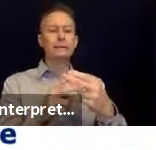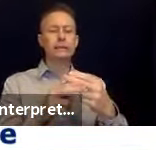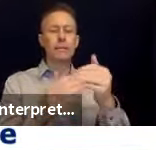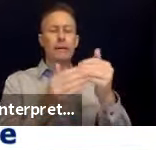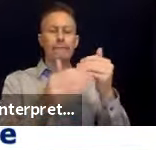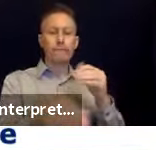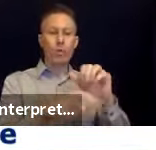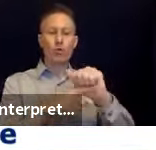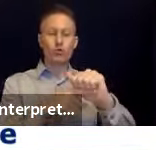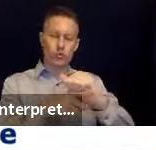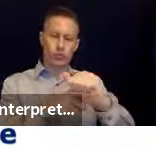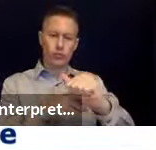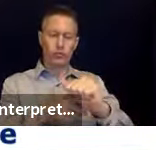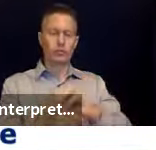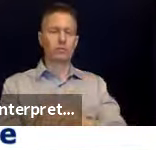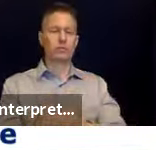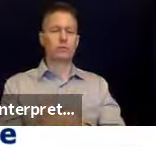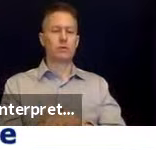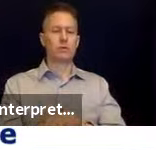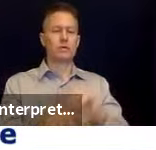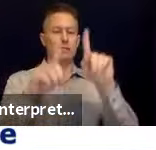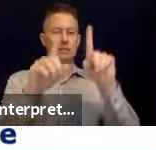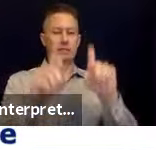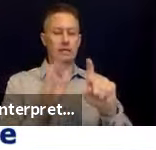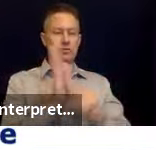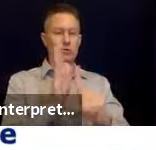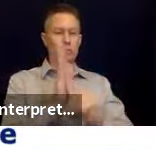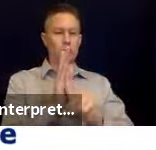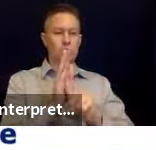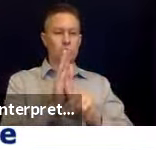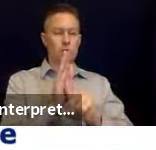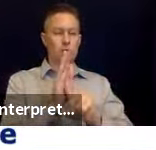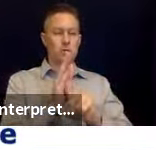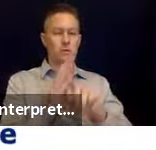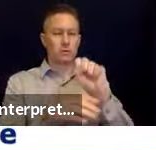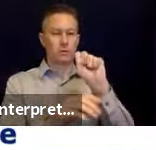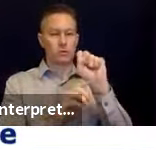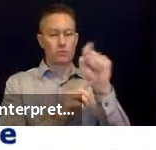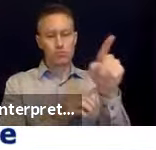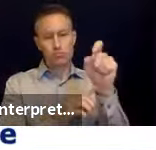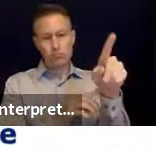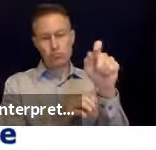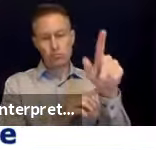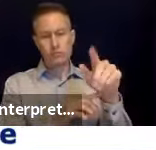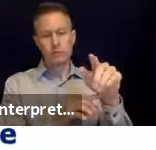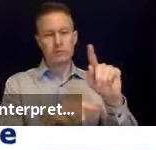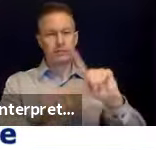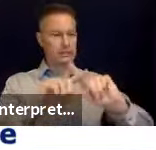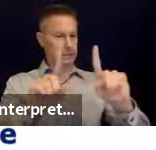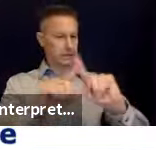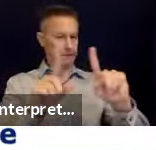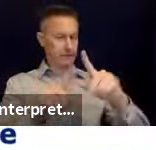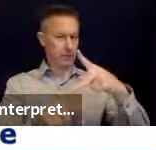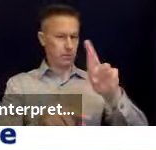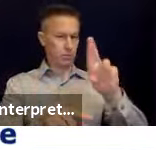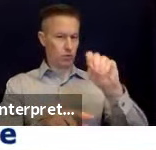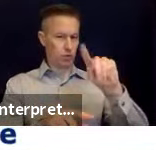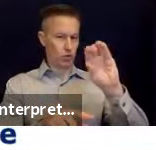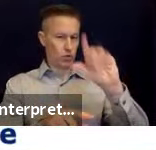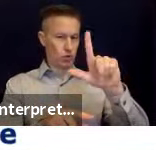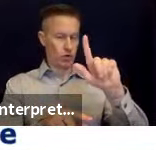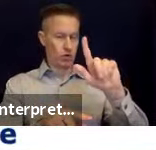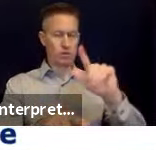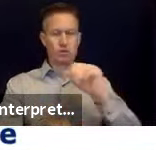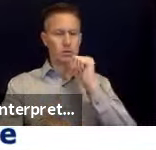-drill information, the test alert is sent by a very different protocol than the main alert line.